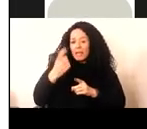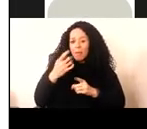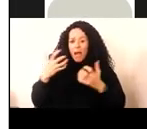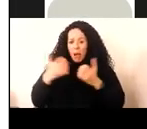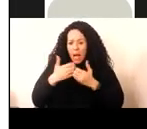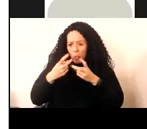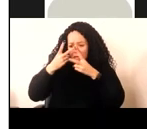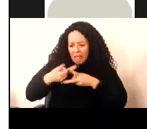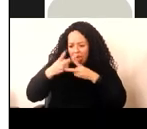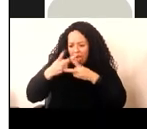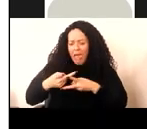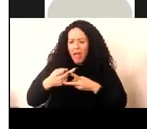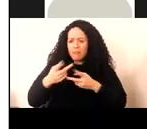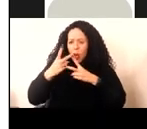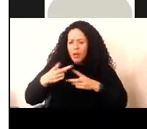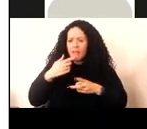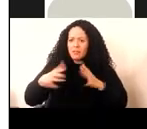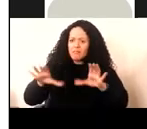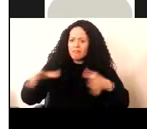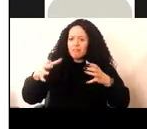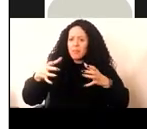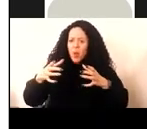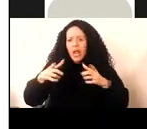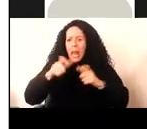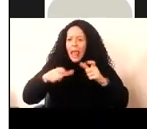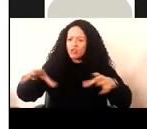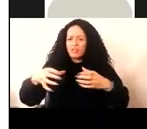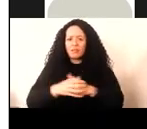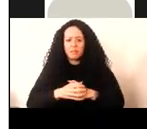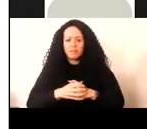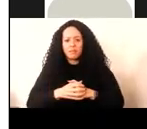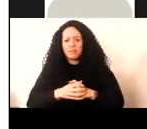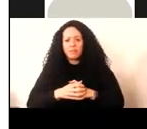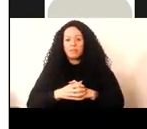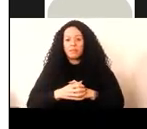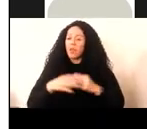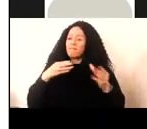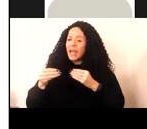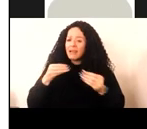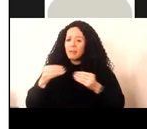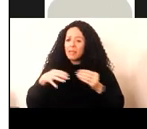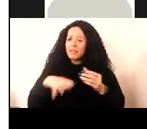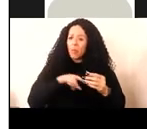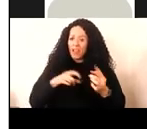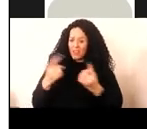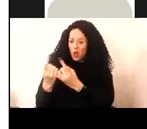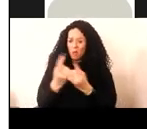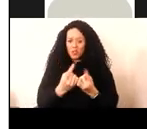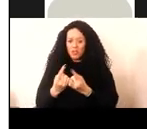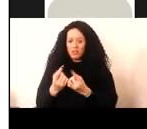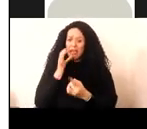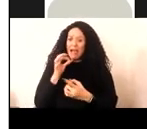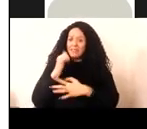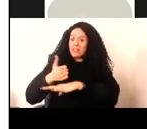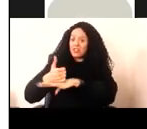care and exhibition of what we can call our digital presence. Flexibility is needed as these objects ask institutions to work